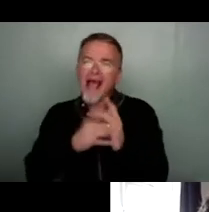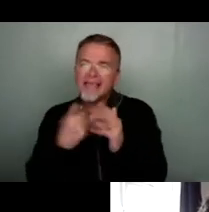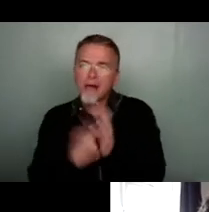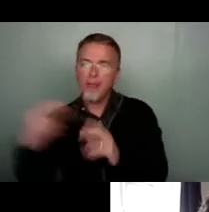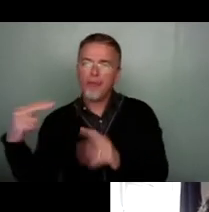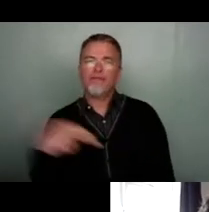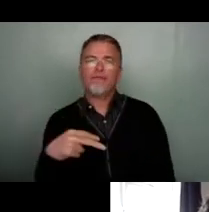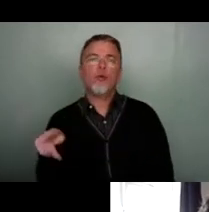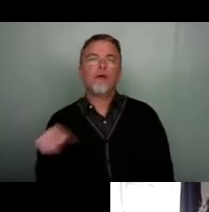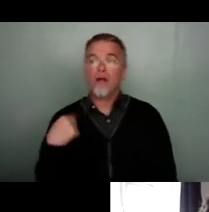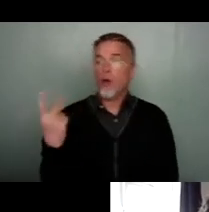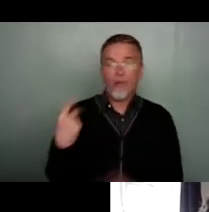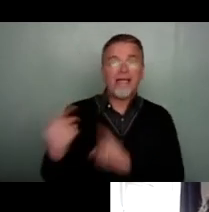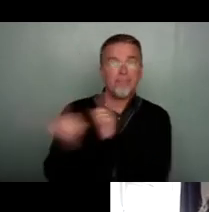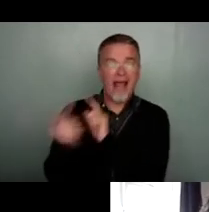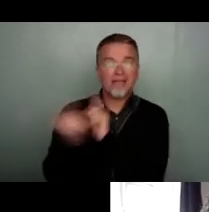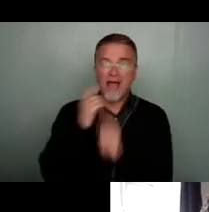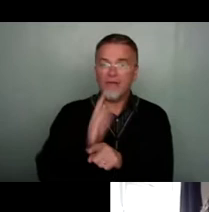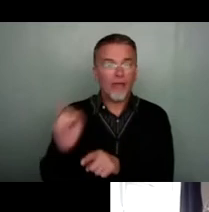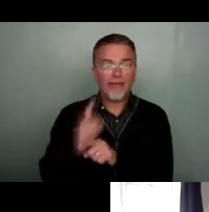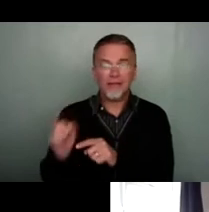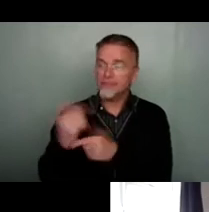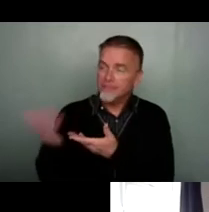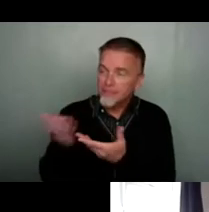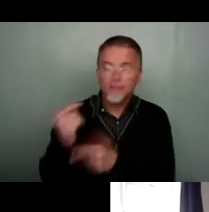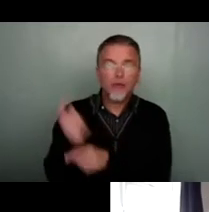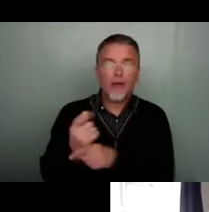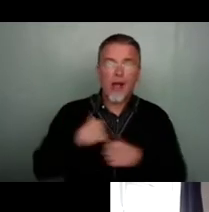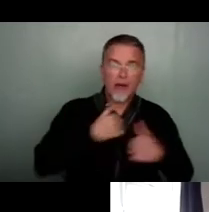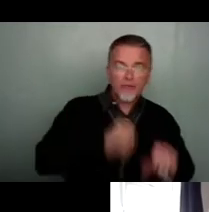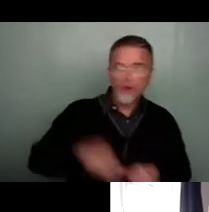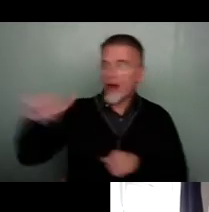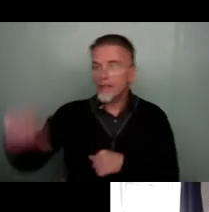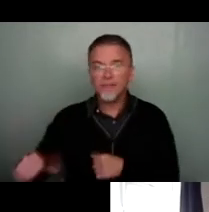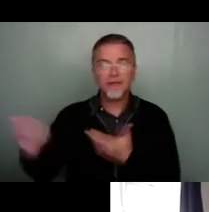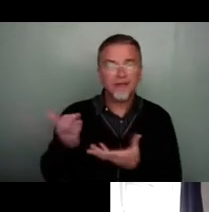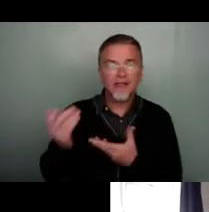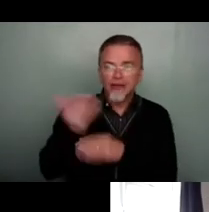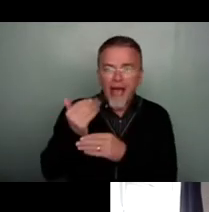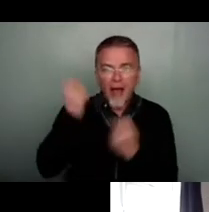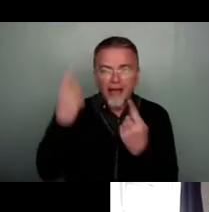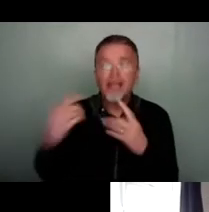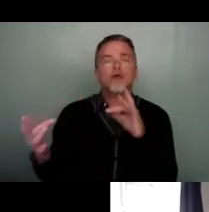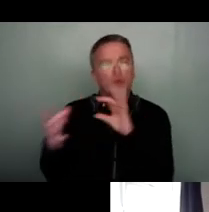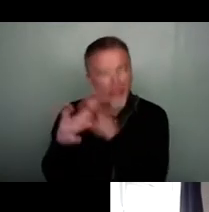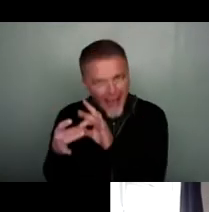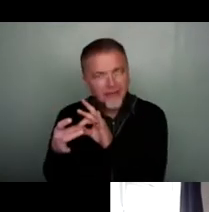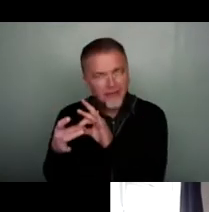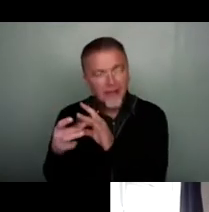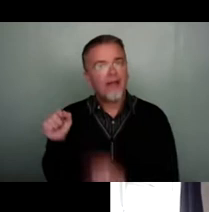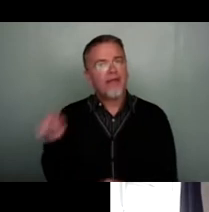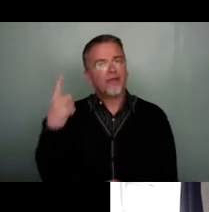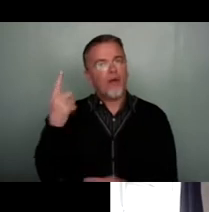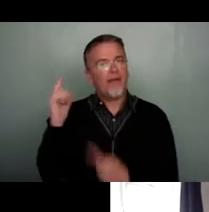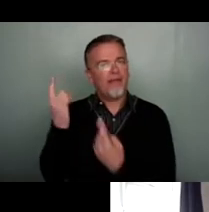were meeting together on a weekly basis to talk about our programs to share ideas to connect. And to and that's one of the